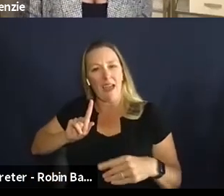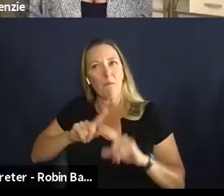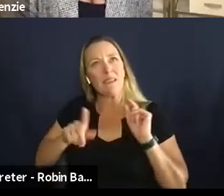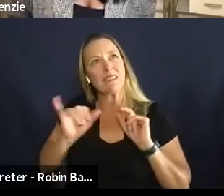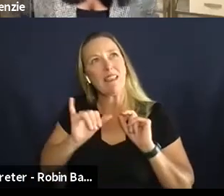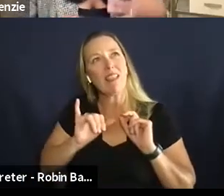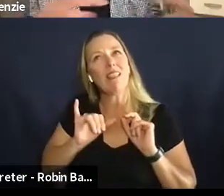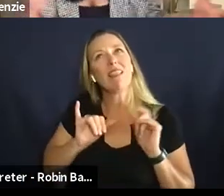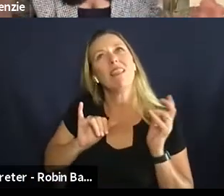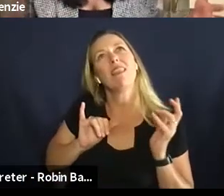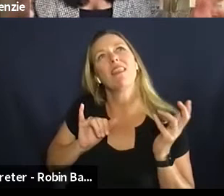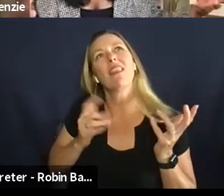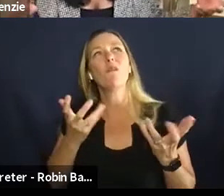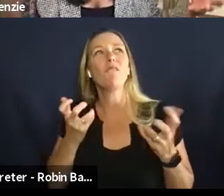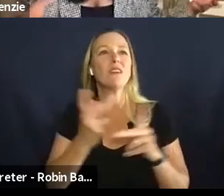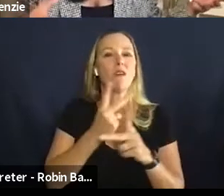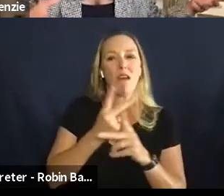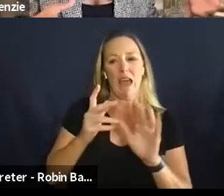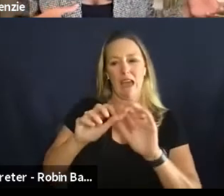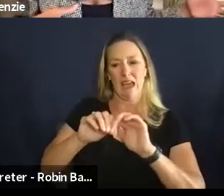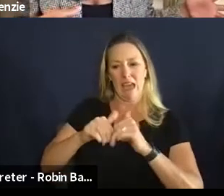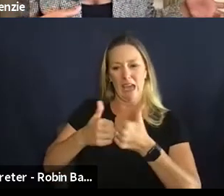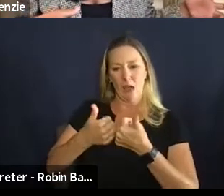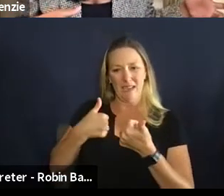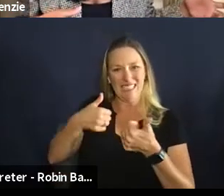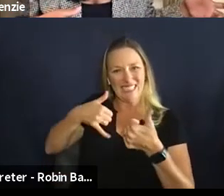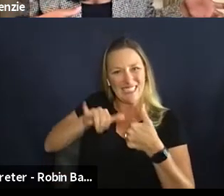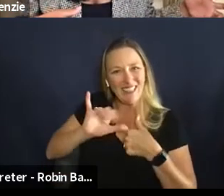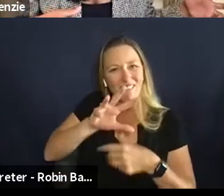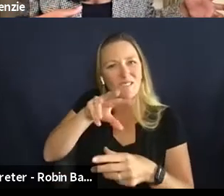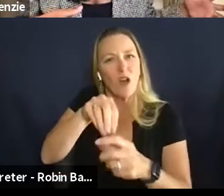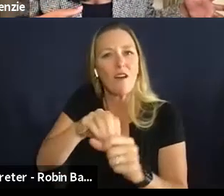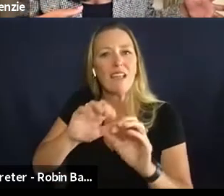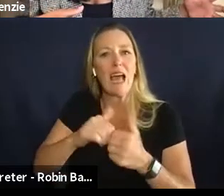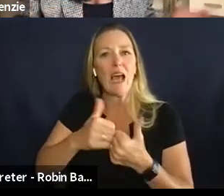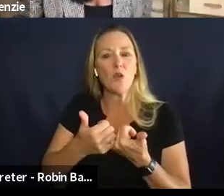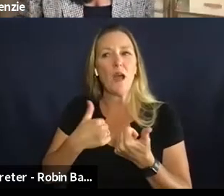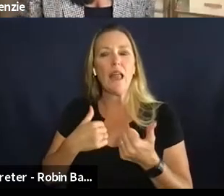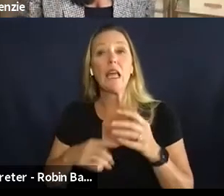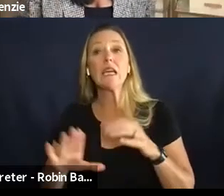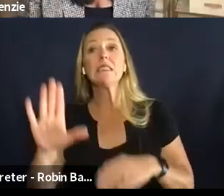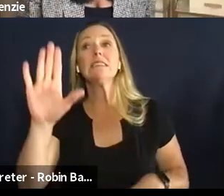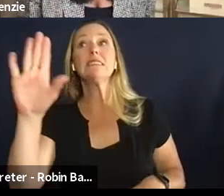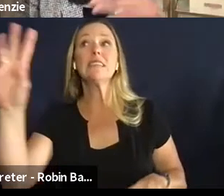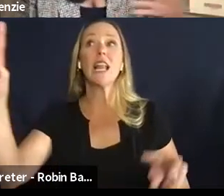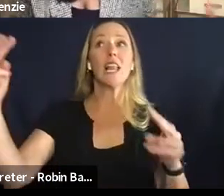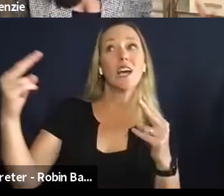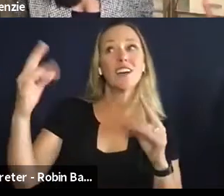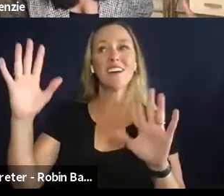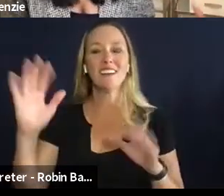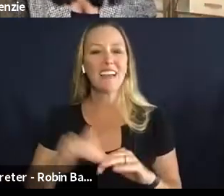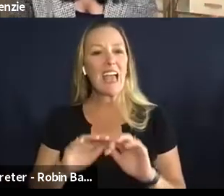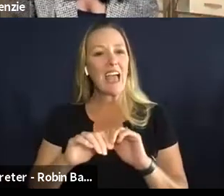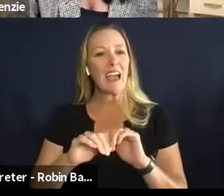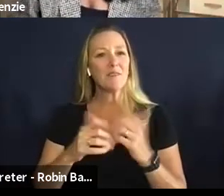to almost be seen or even just kind of um uh how how are